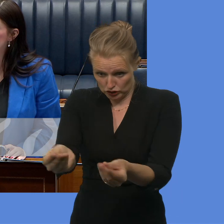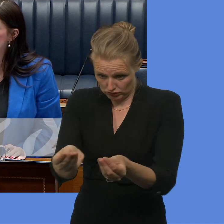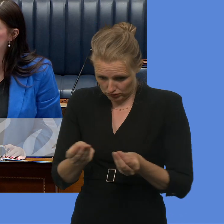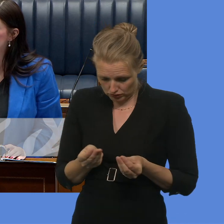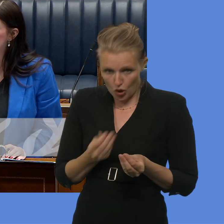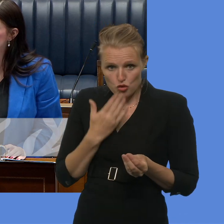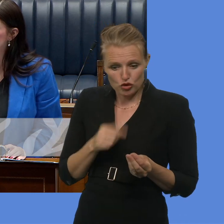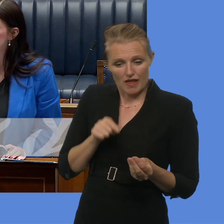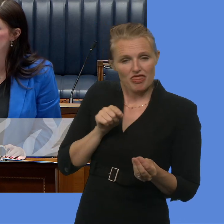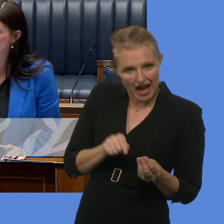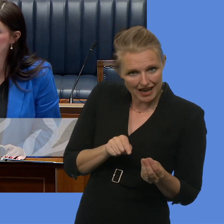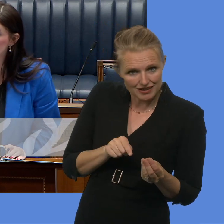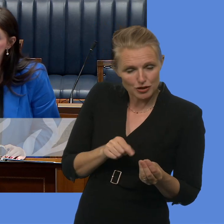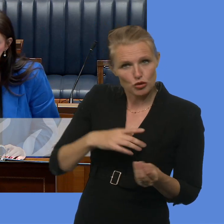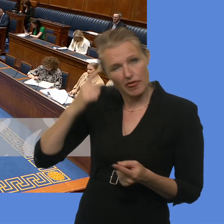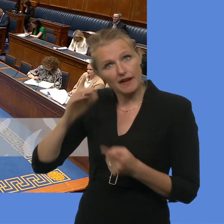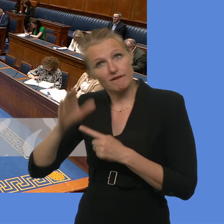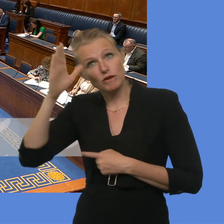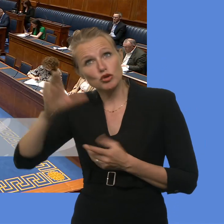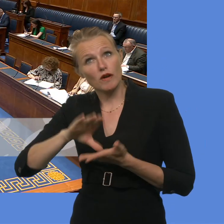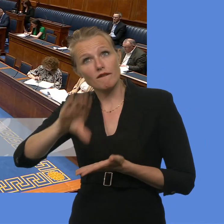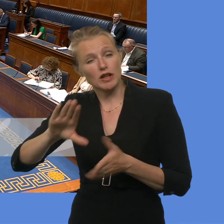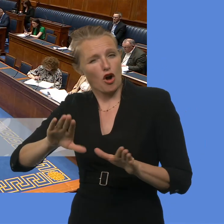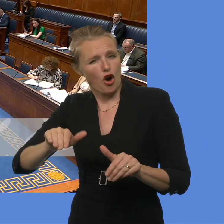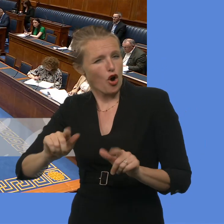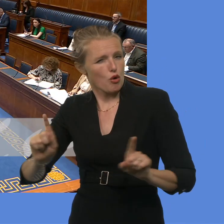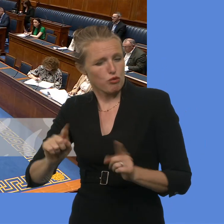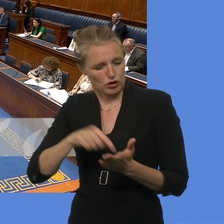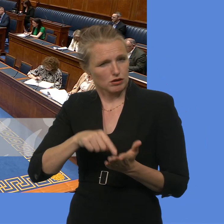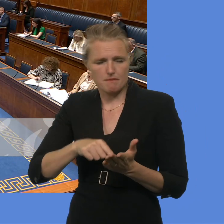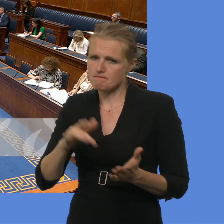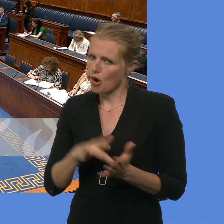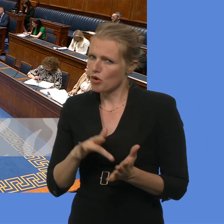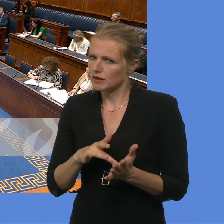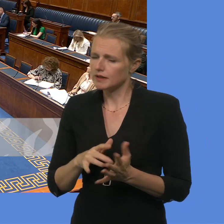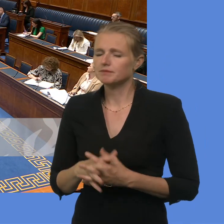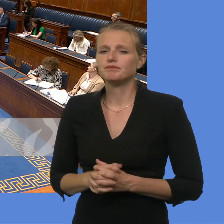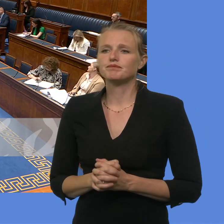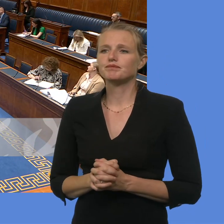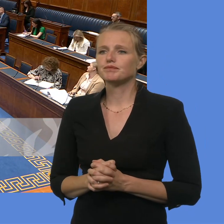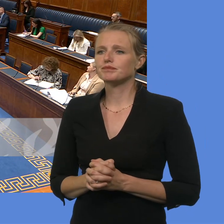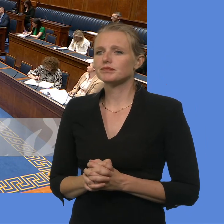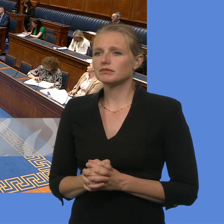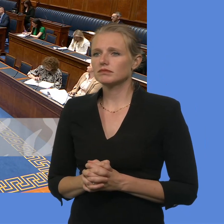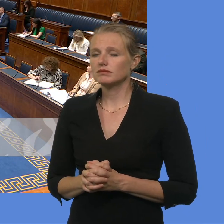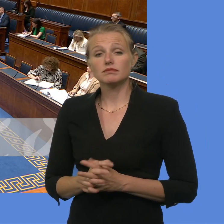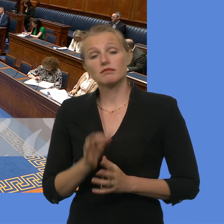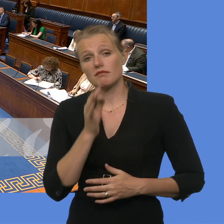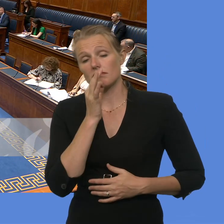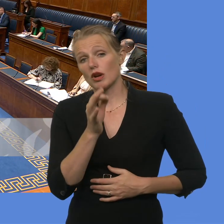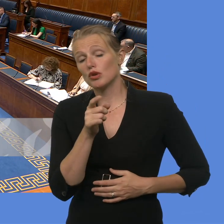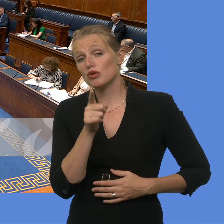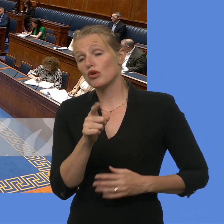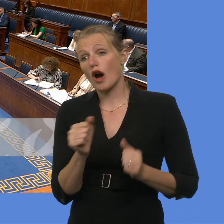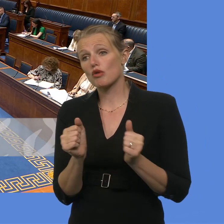the amendment to or any changes to future funding schemes. Matthew O'Toole. Mr Speaker, Deputy First Minister, would you